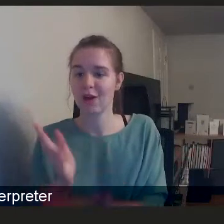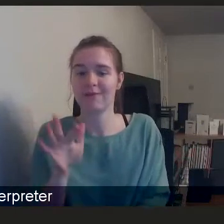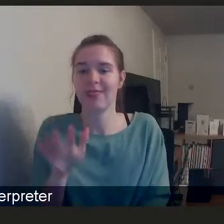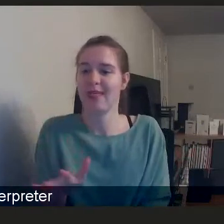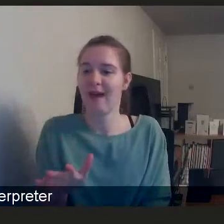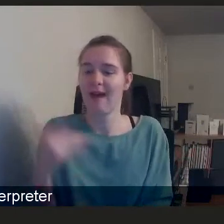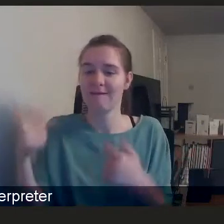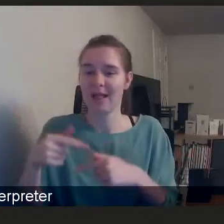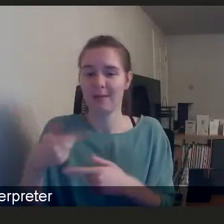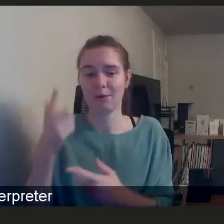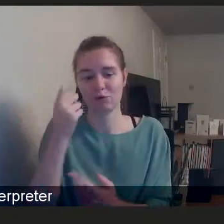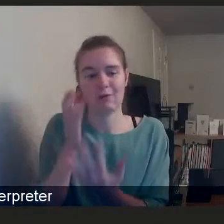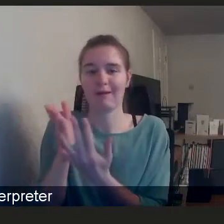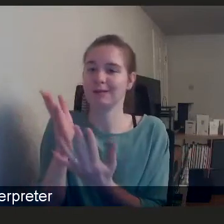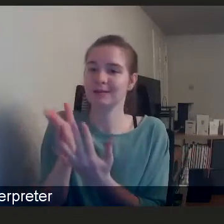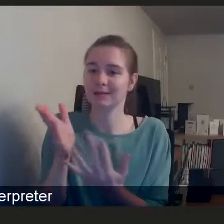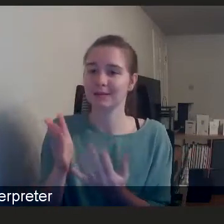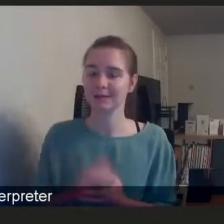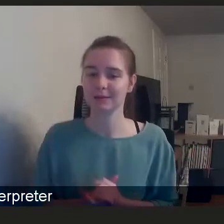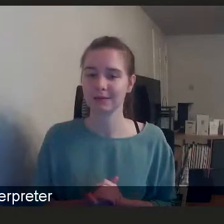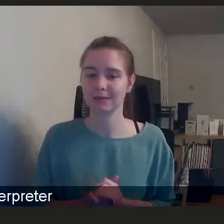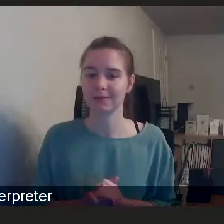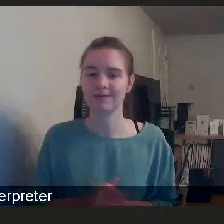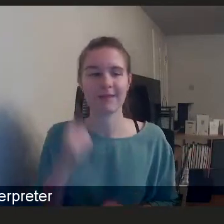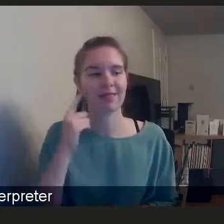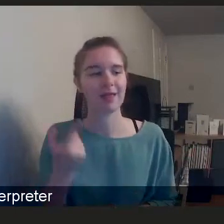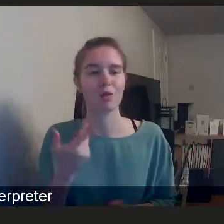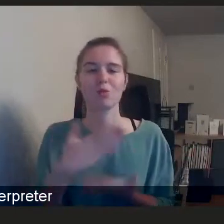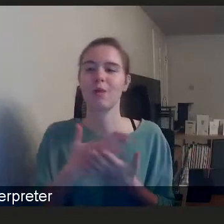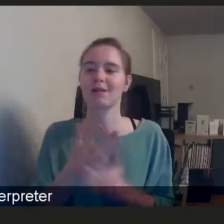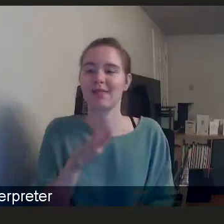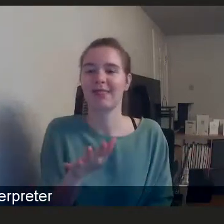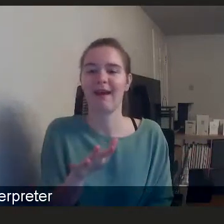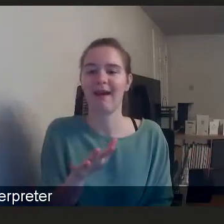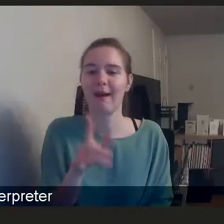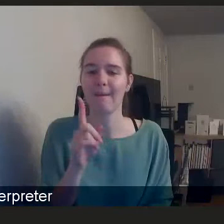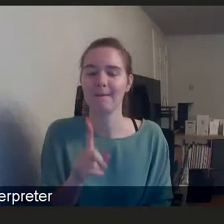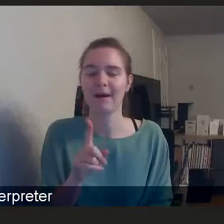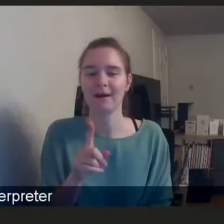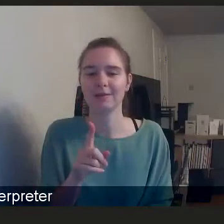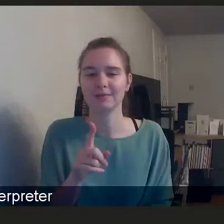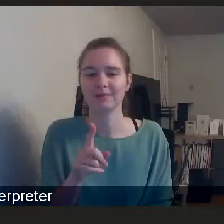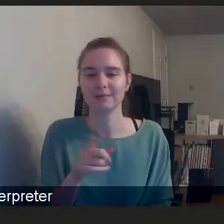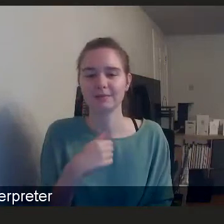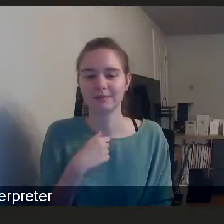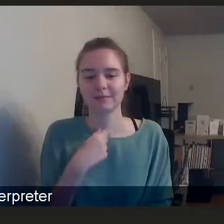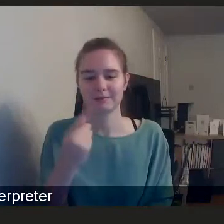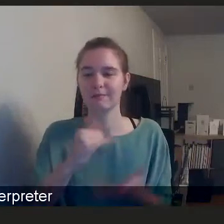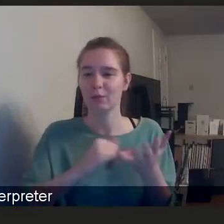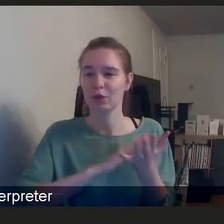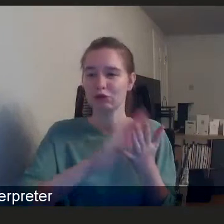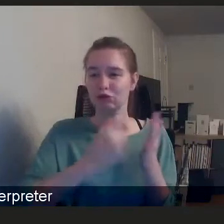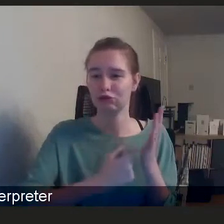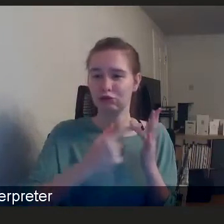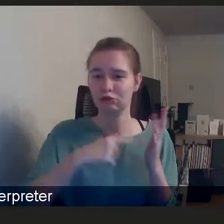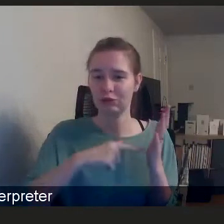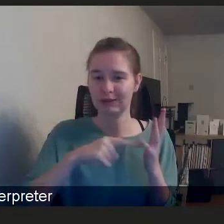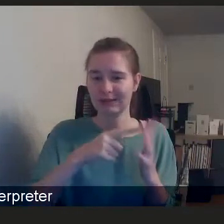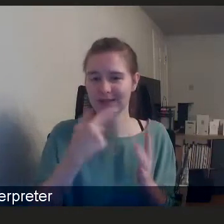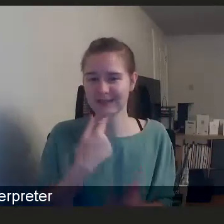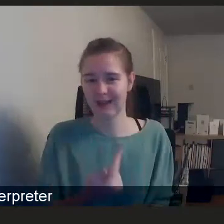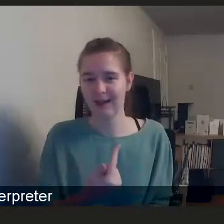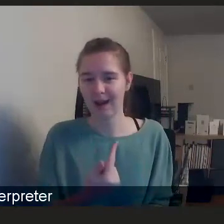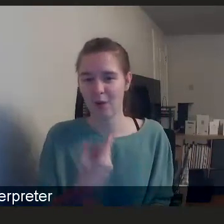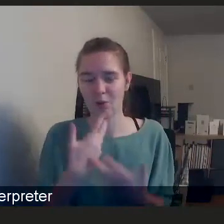So I think those those factors are there. And I think just I was really struck by what Shruti said when she said, look, we're not just about